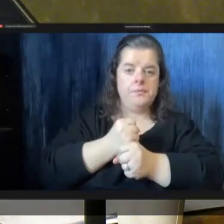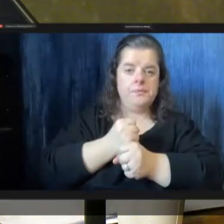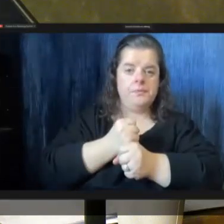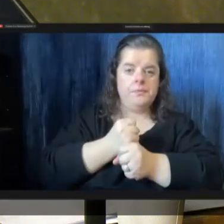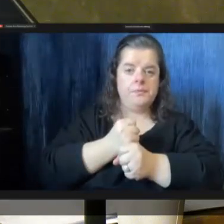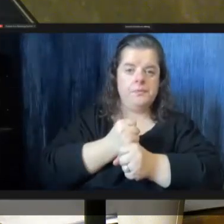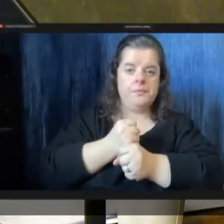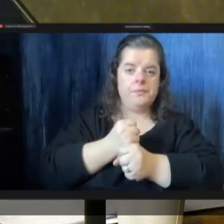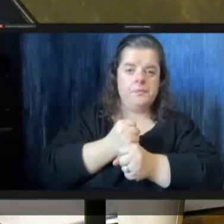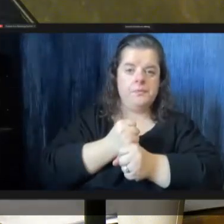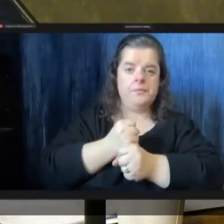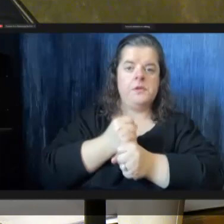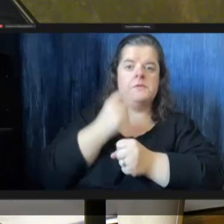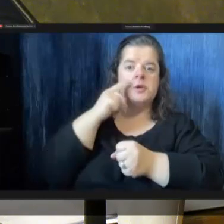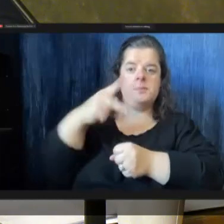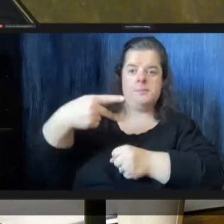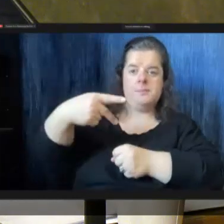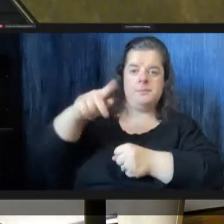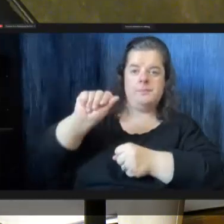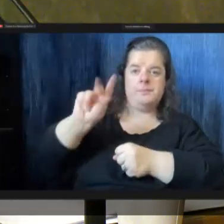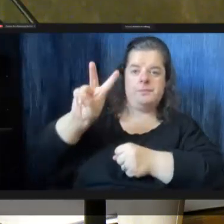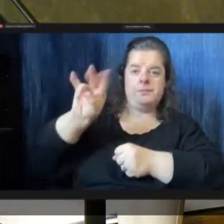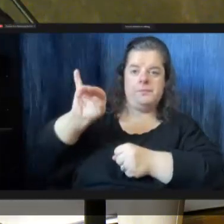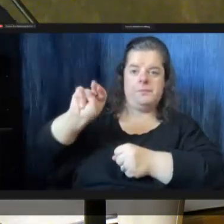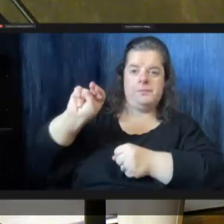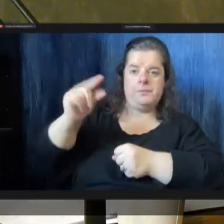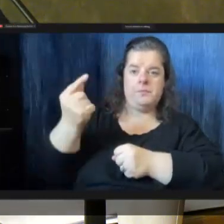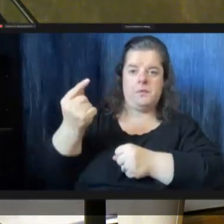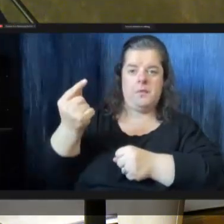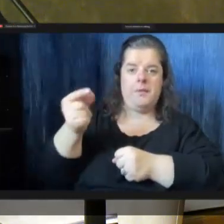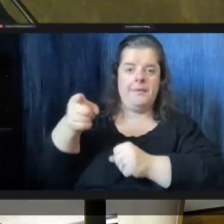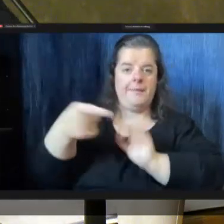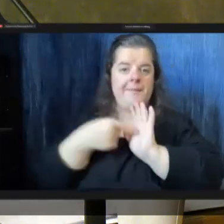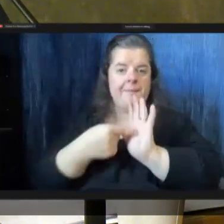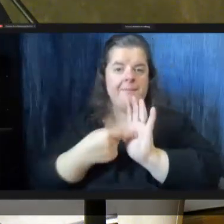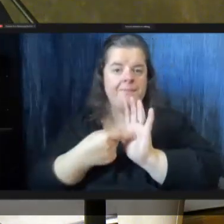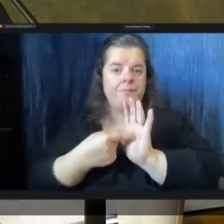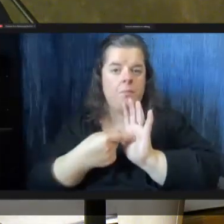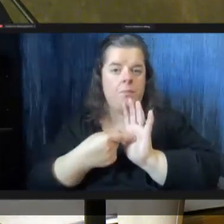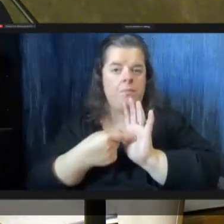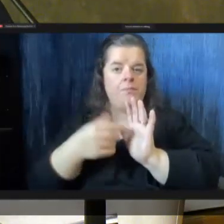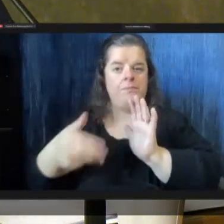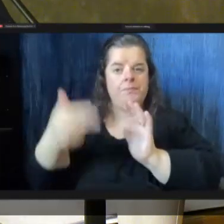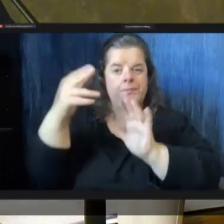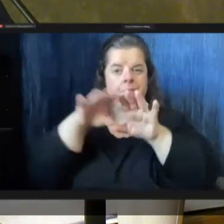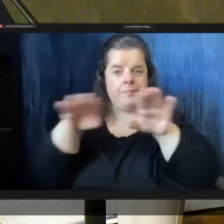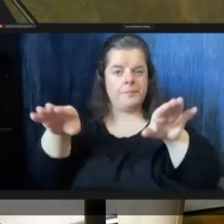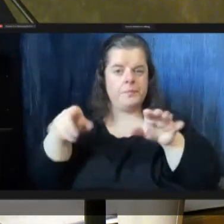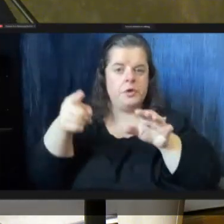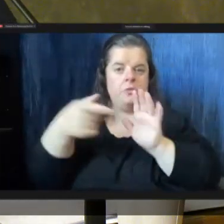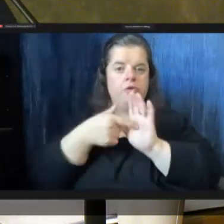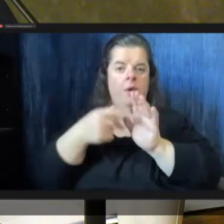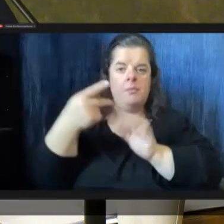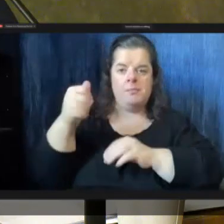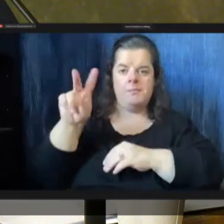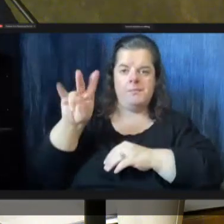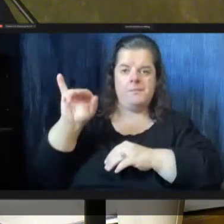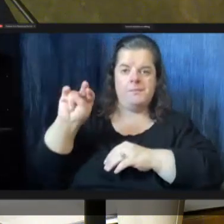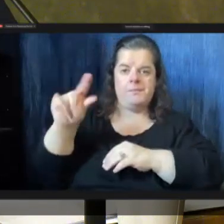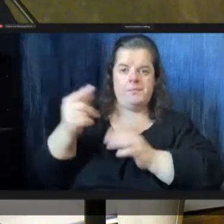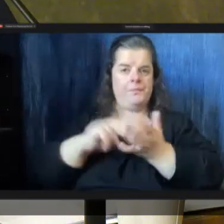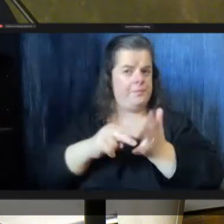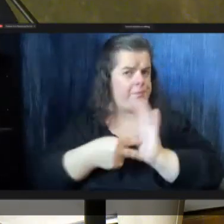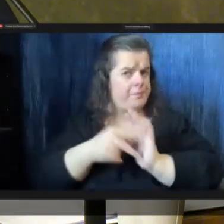too so for instance paving so what's the are you showing i know this is high level but are you showing what paving is uh